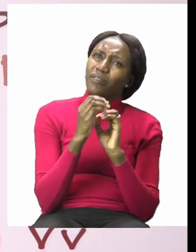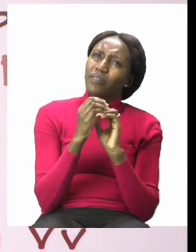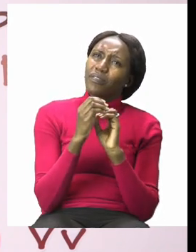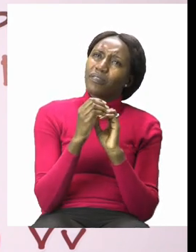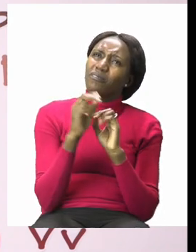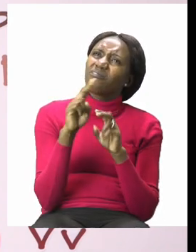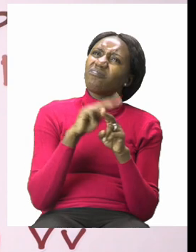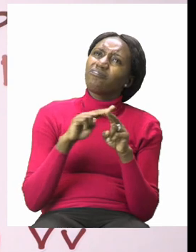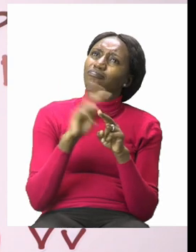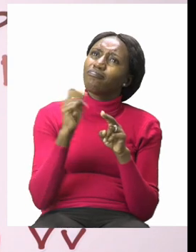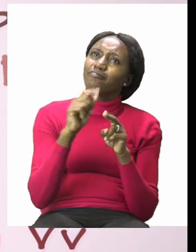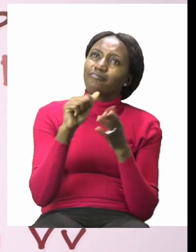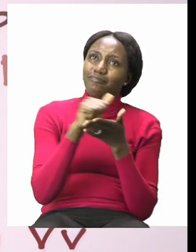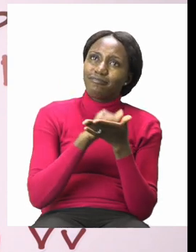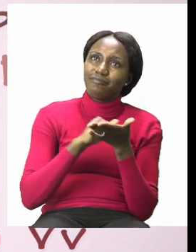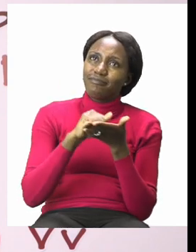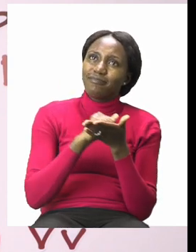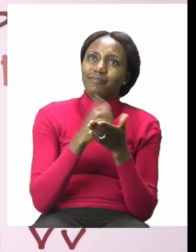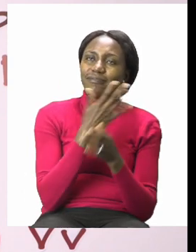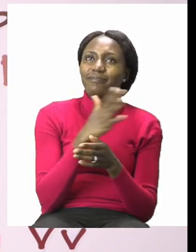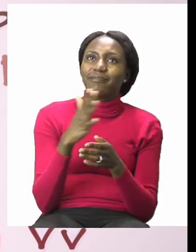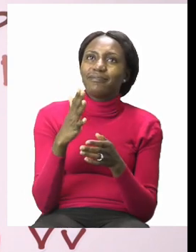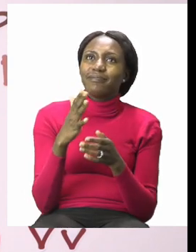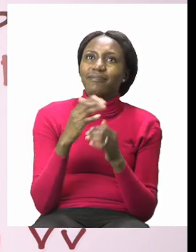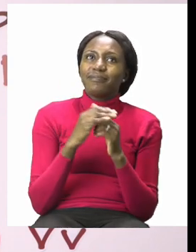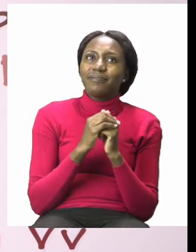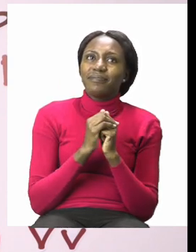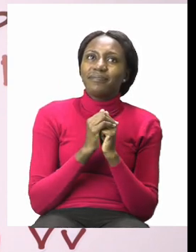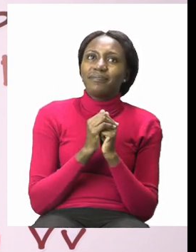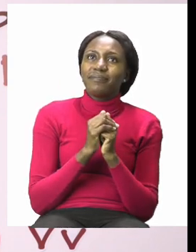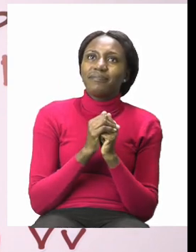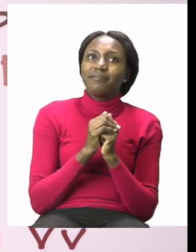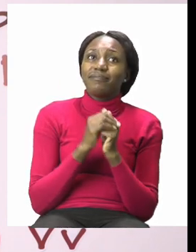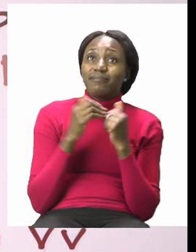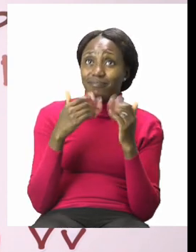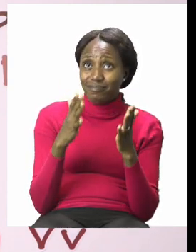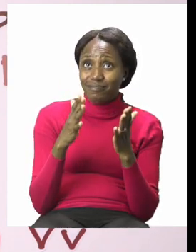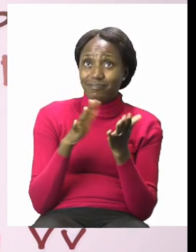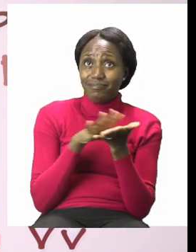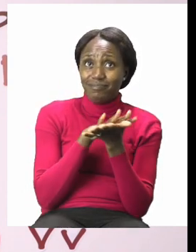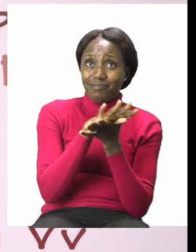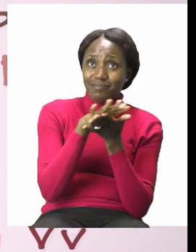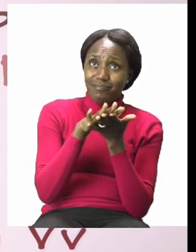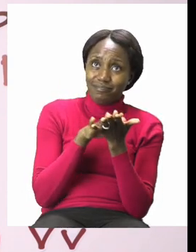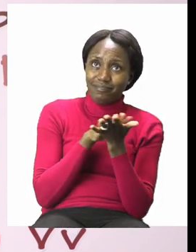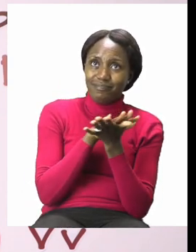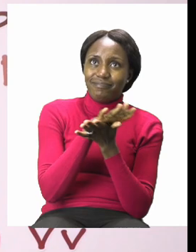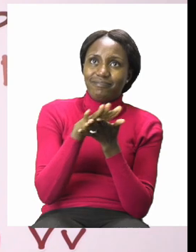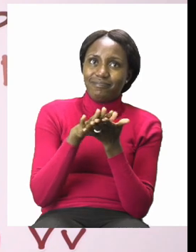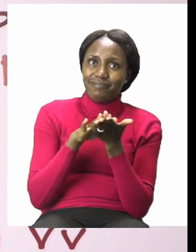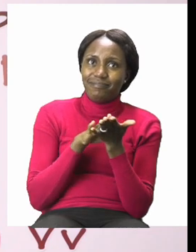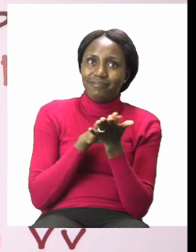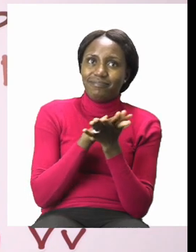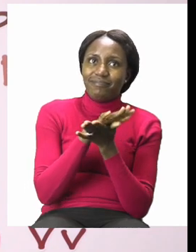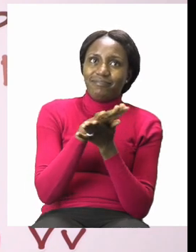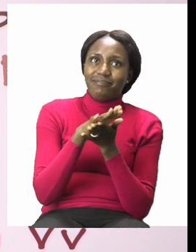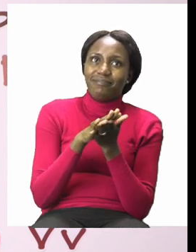you can use soap and water. I would like you to rub inside very good